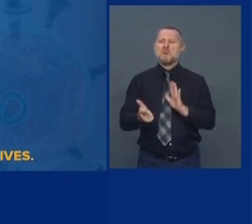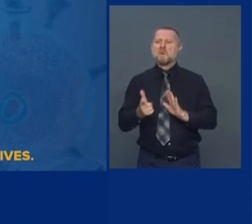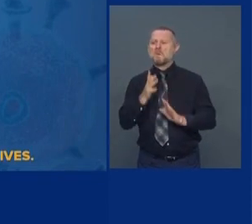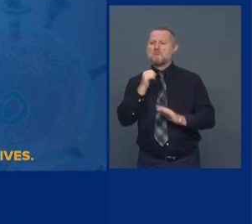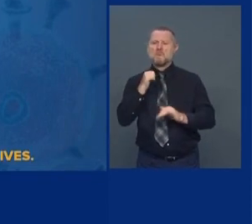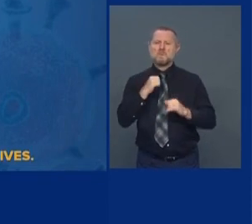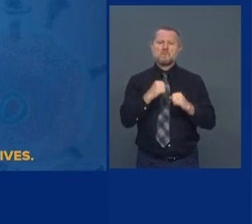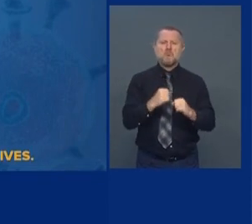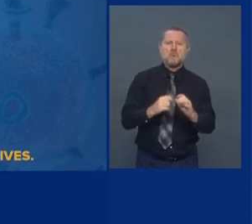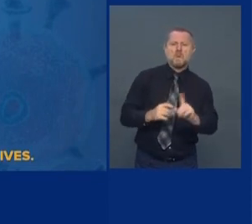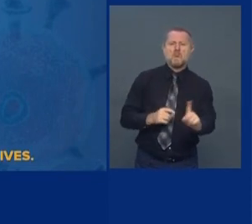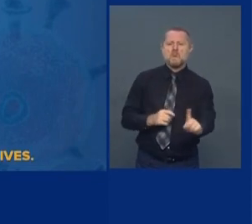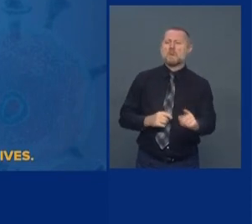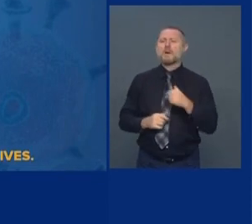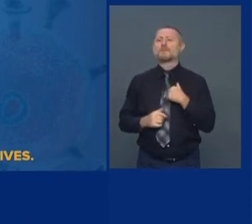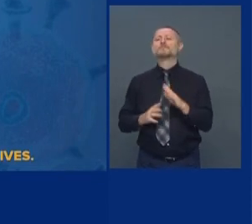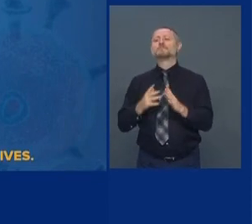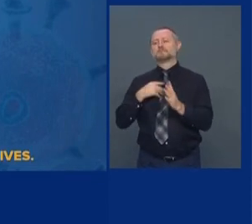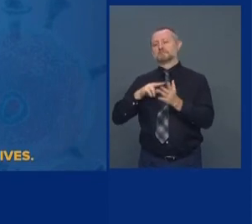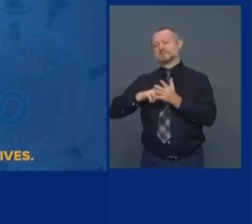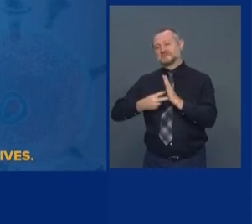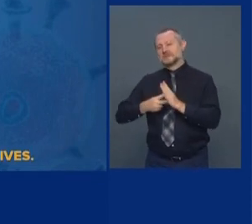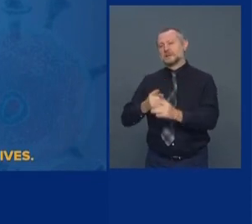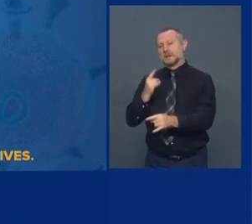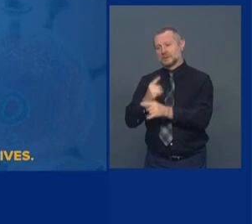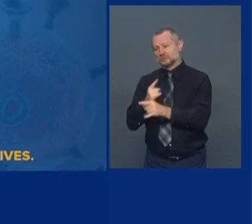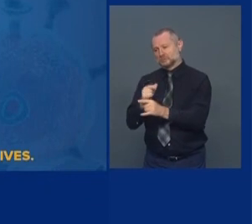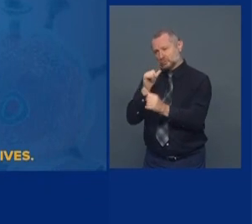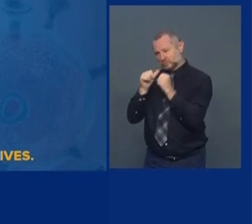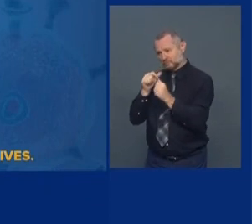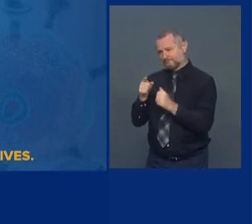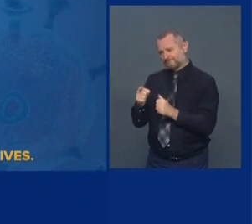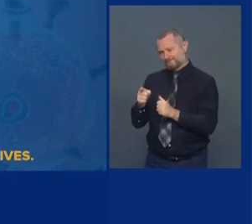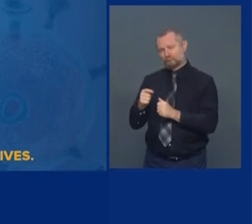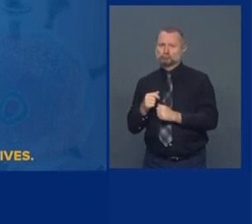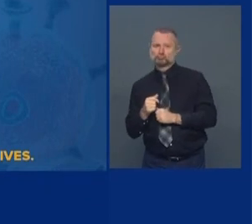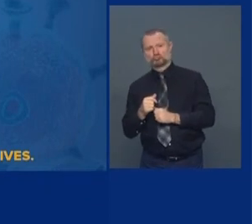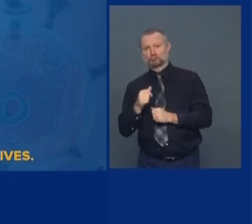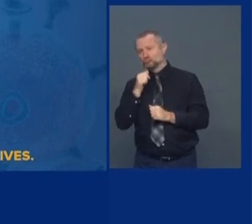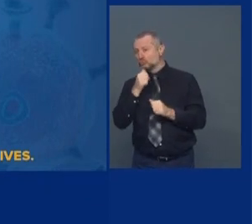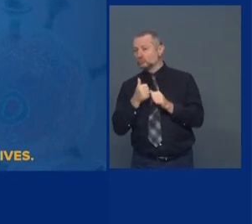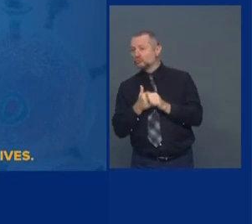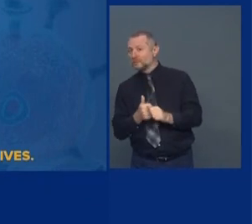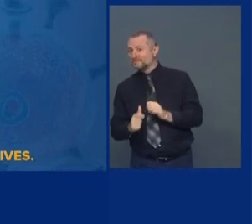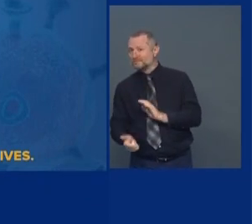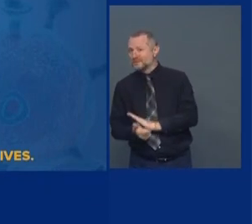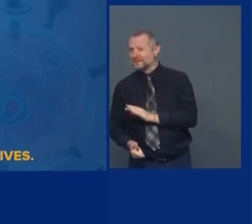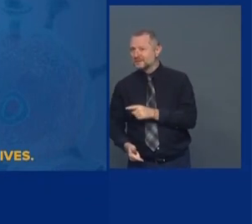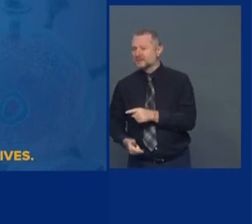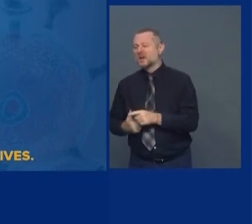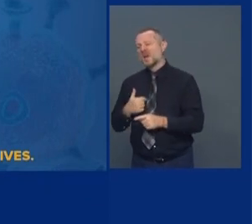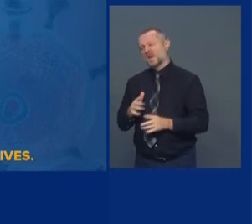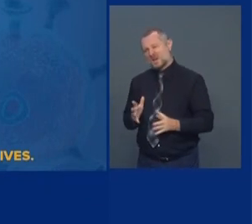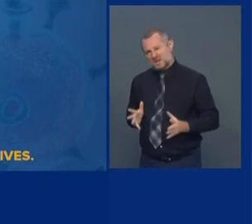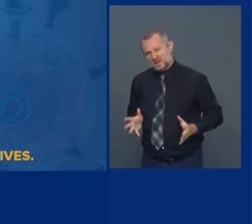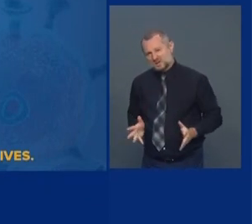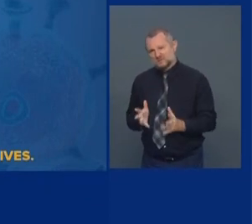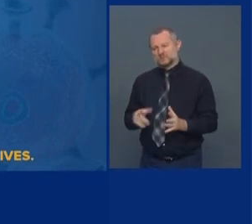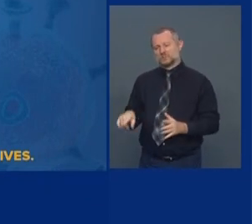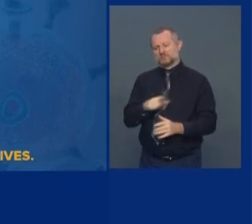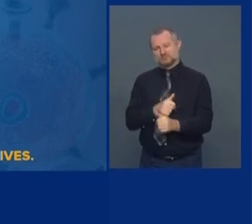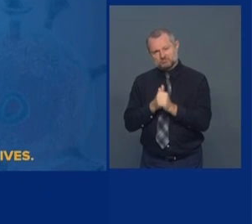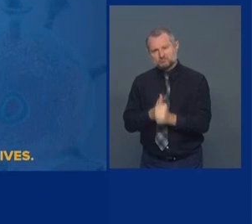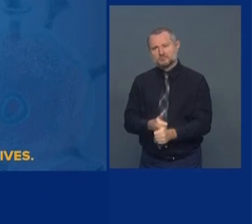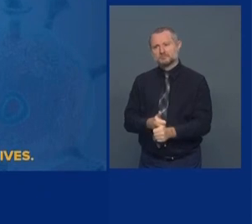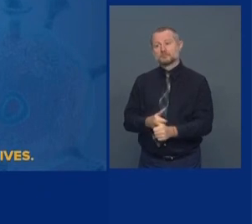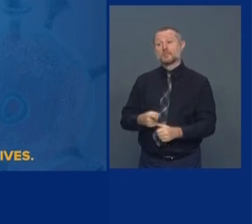compliance. We want promoting compliance. And we want compliance in bars.